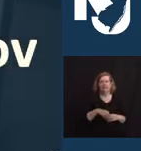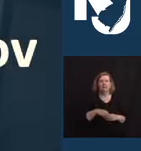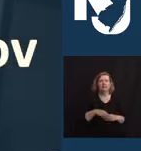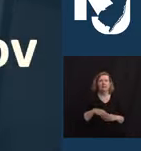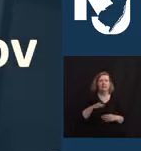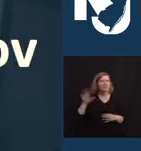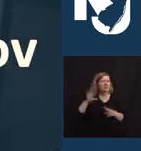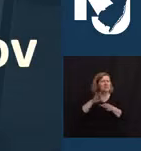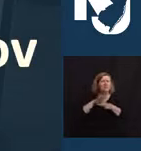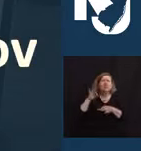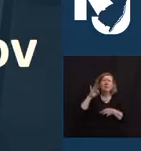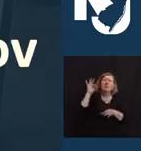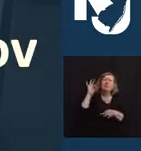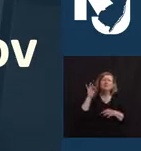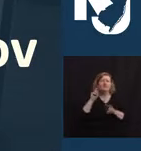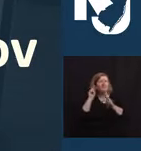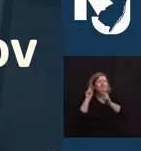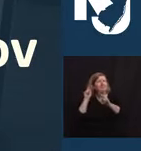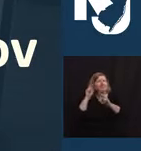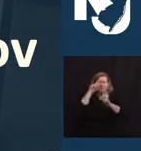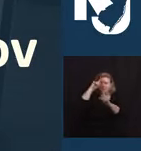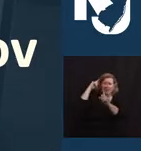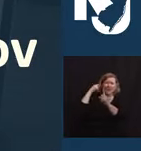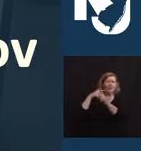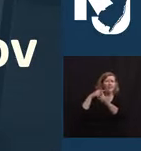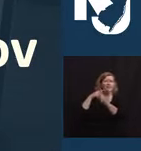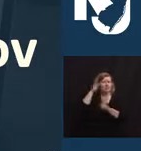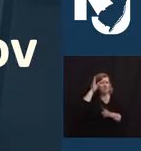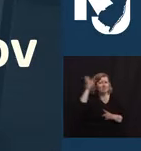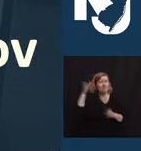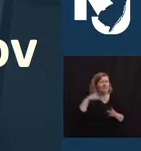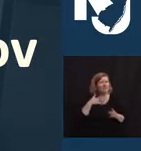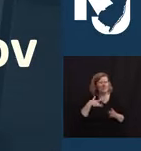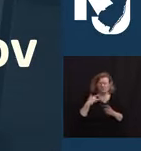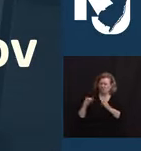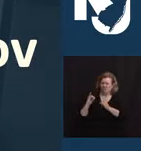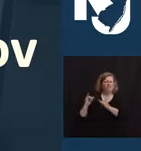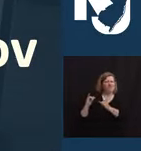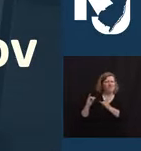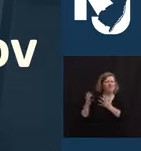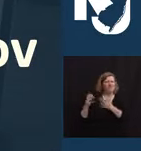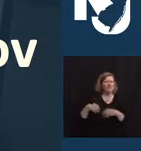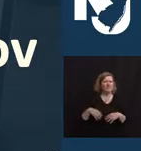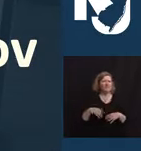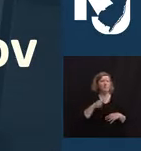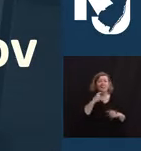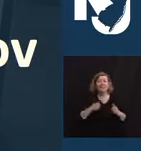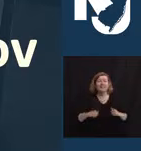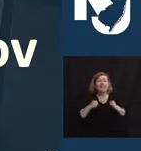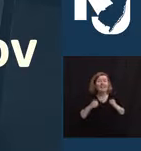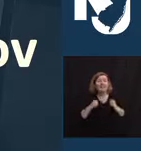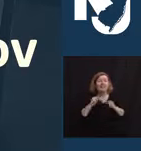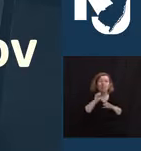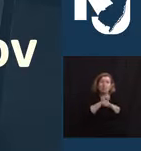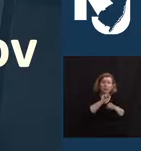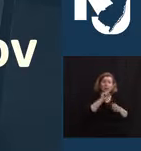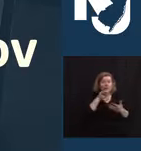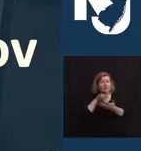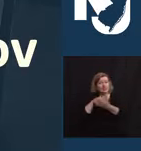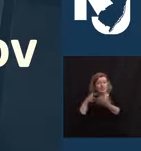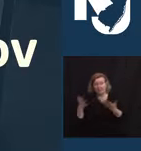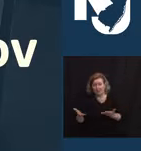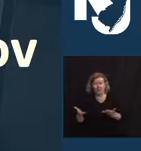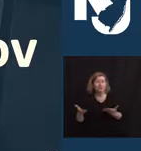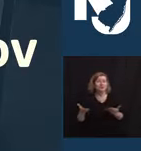optimism for the future is something we all share. And with everyone who lives, works, or studies in New Jersey now eligible for vaccination,